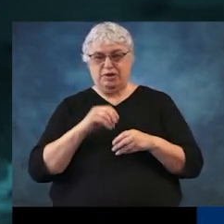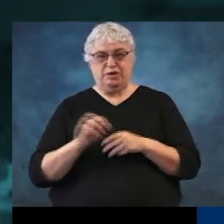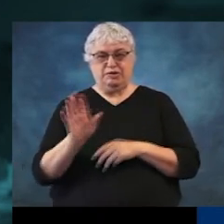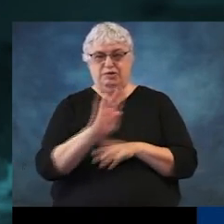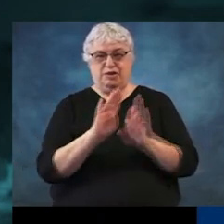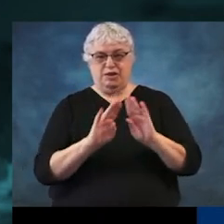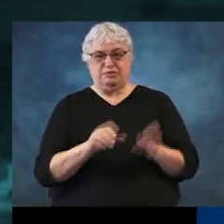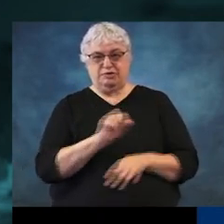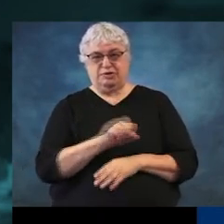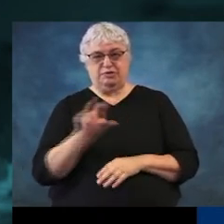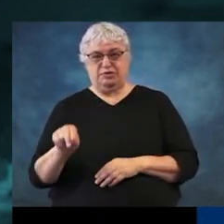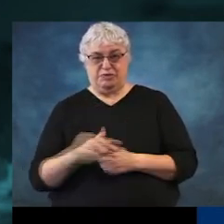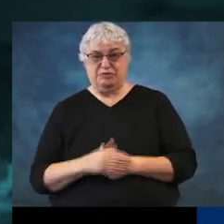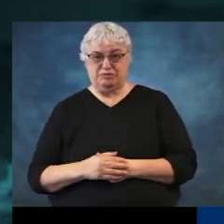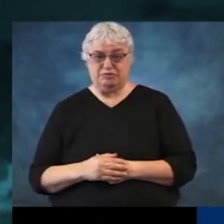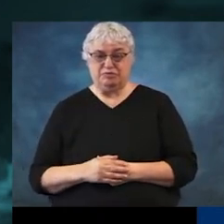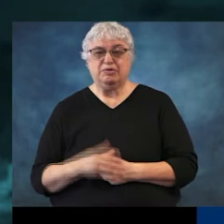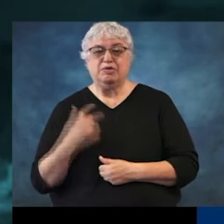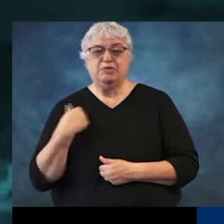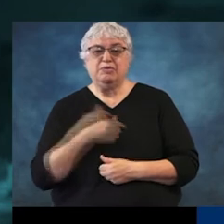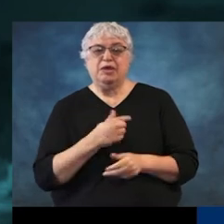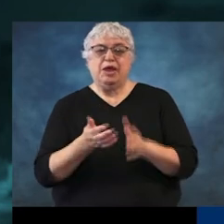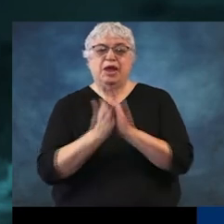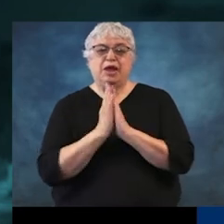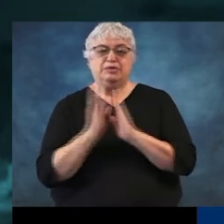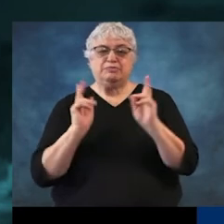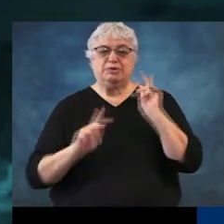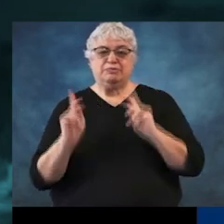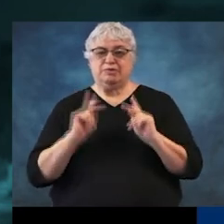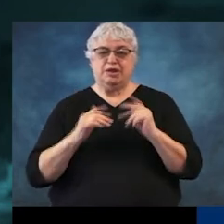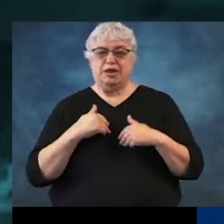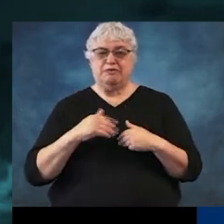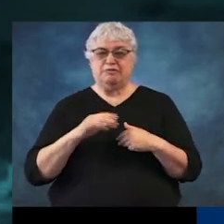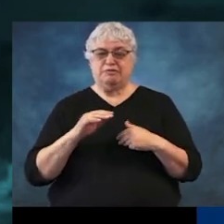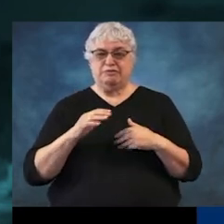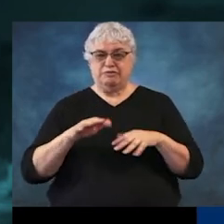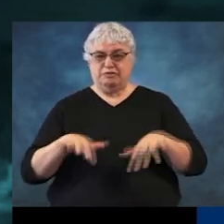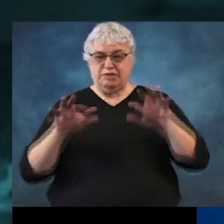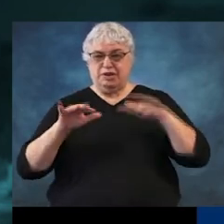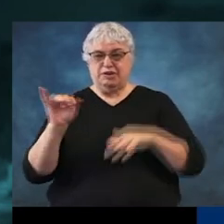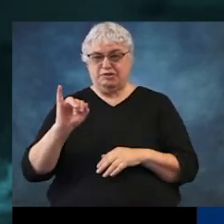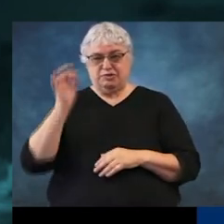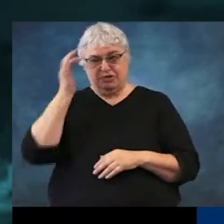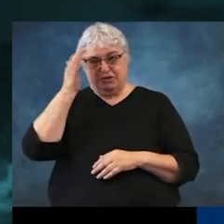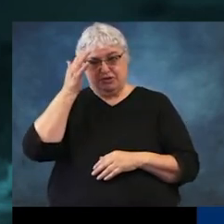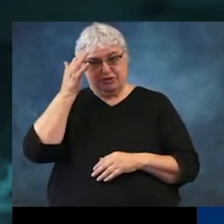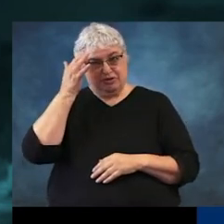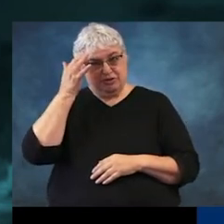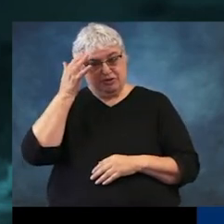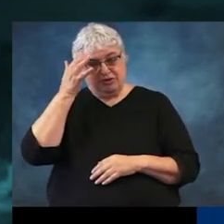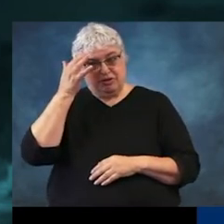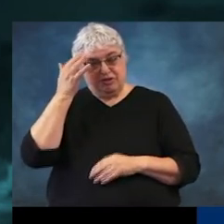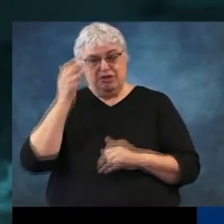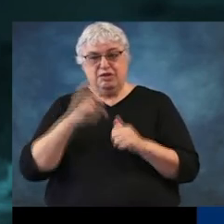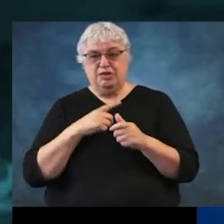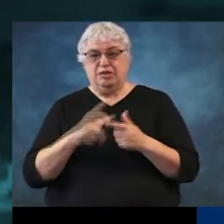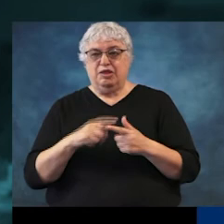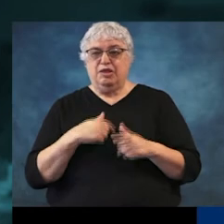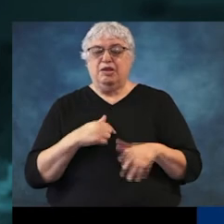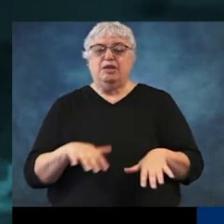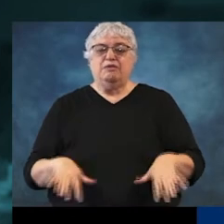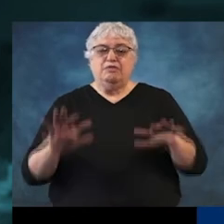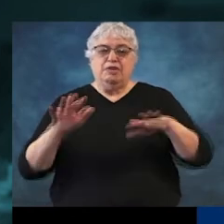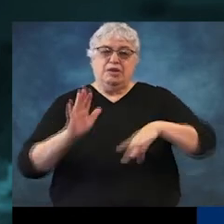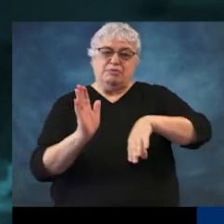And so this is why we certainly ask everybody to have flood insurance. The last thing I'd like to talk about is our flood